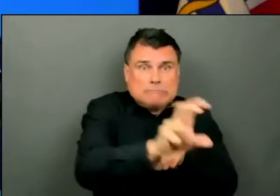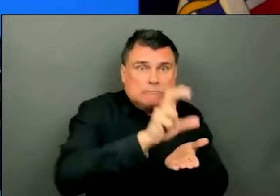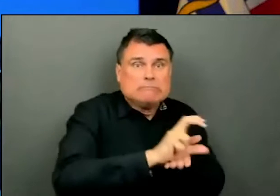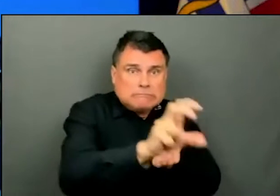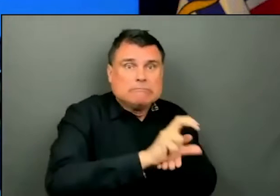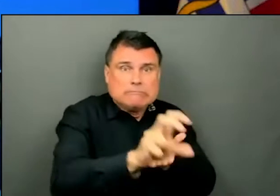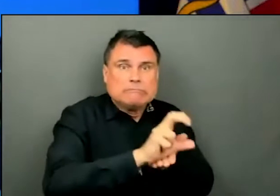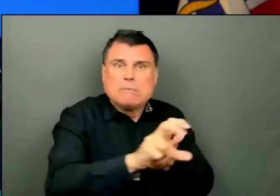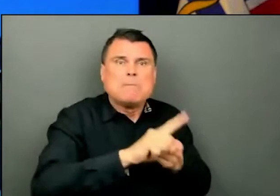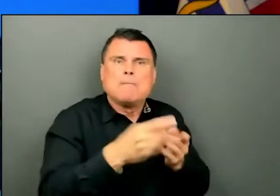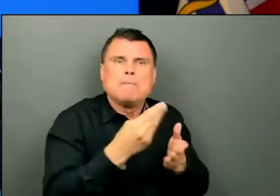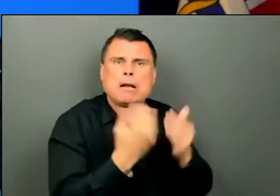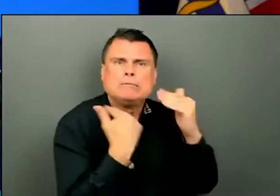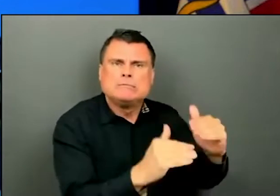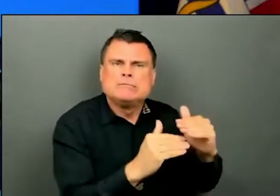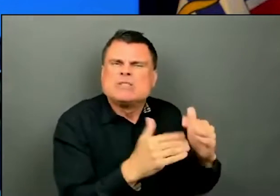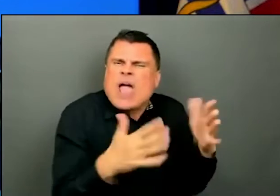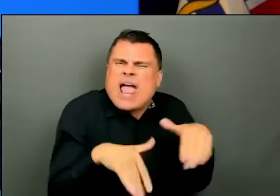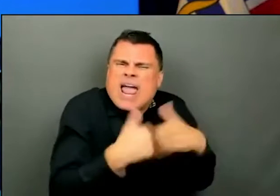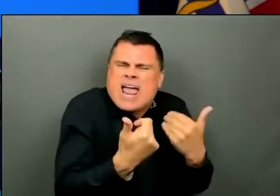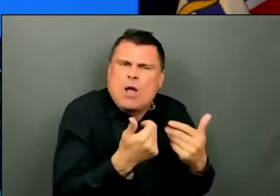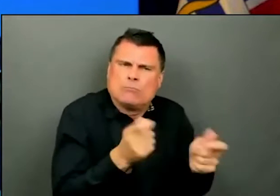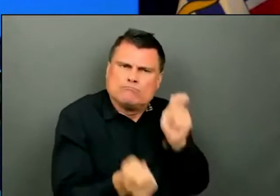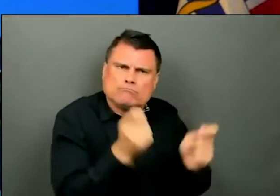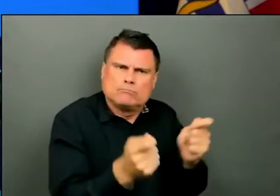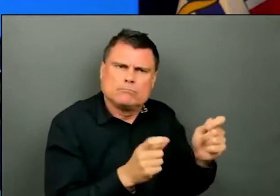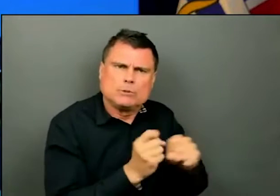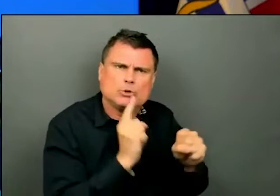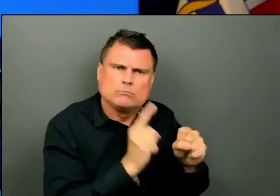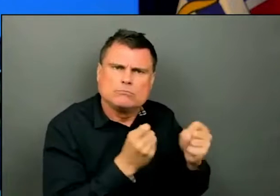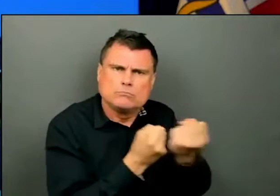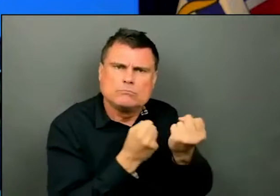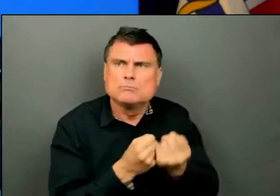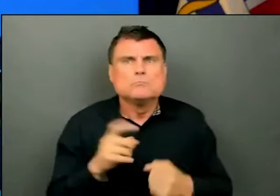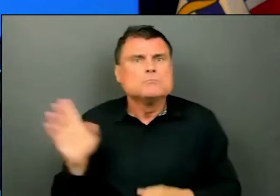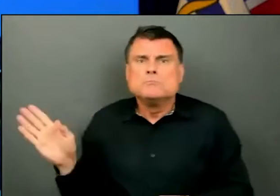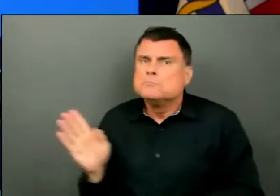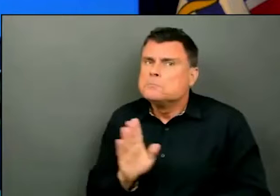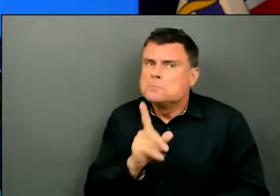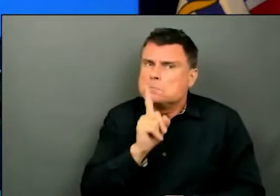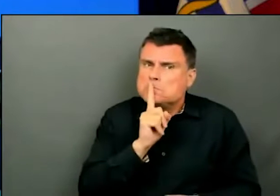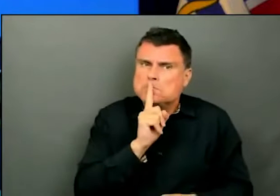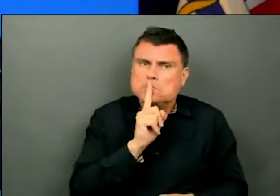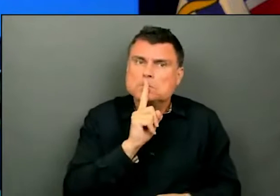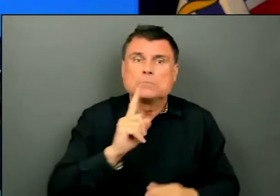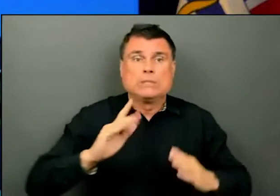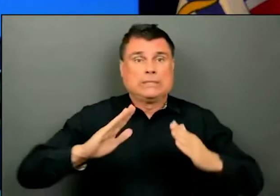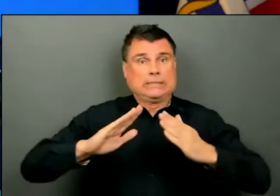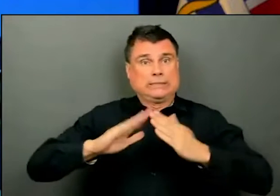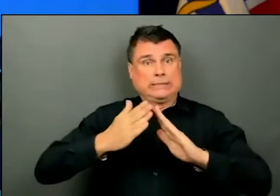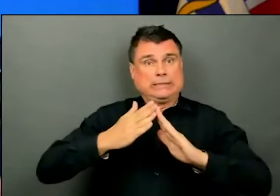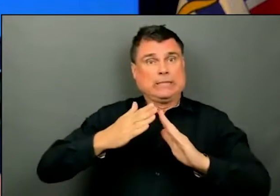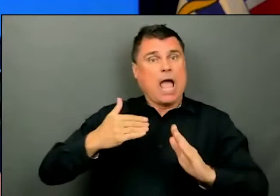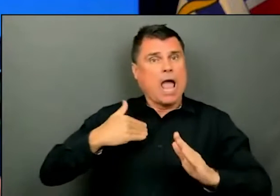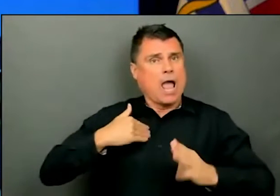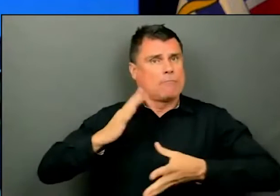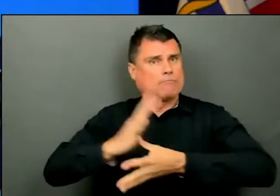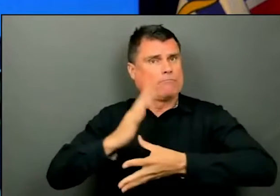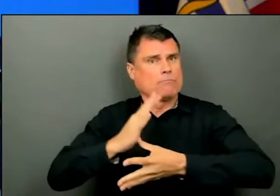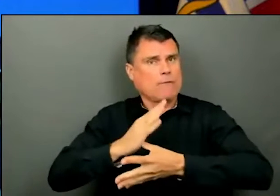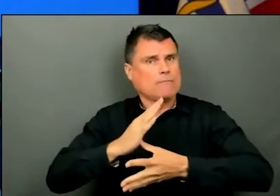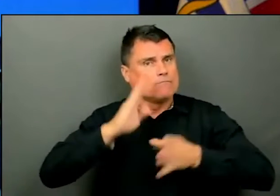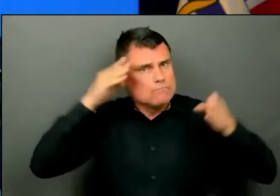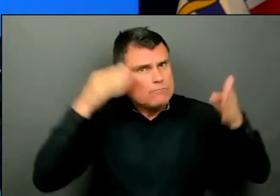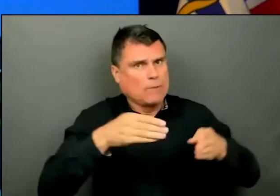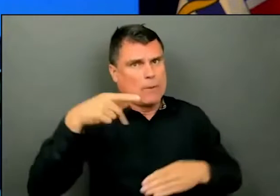I don't think we're doing anything unfairly. The city is primary responsibility for the PNE, not the province. And the PNE could